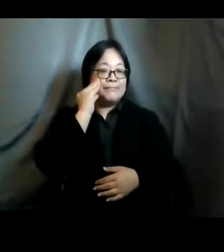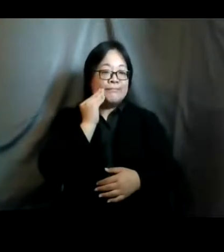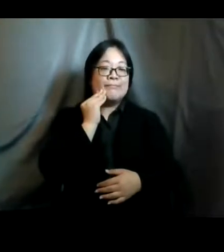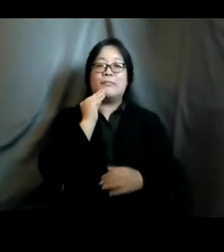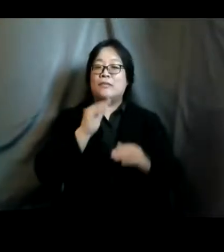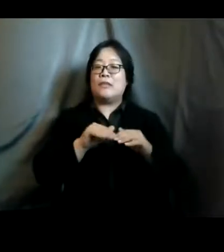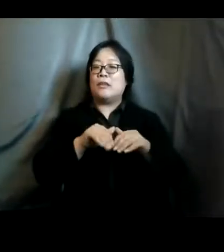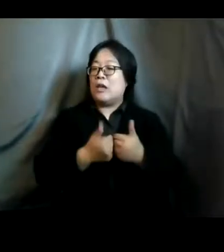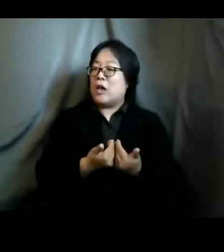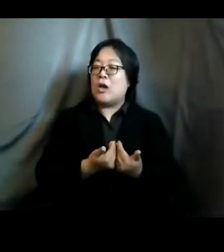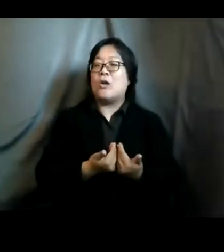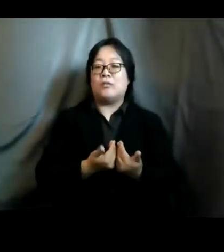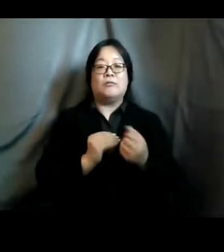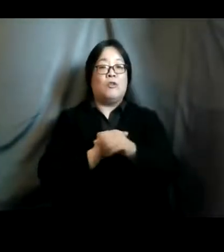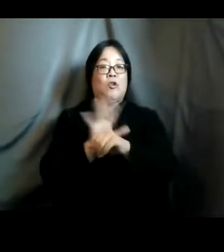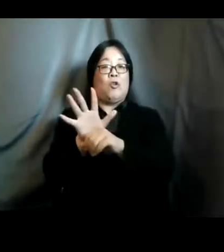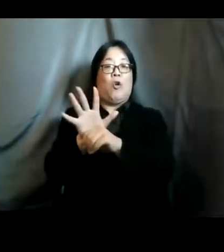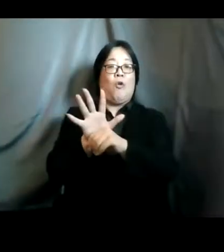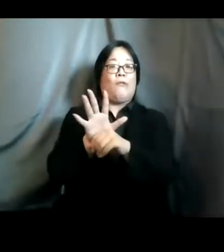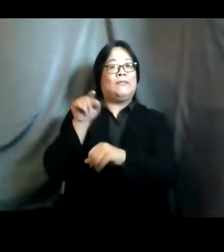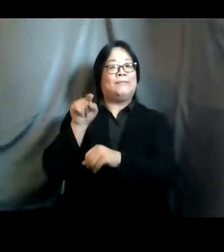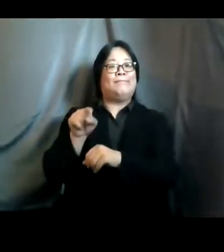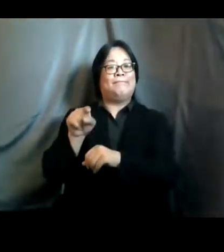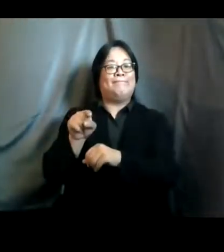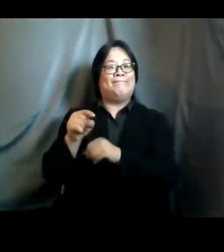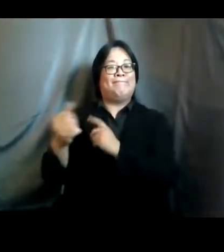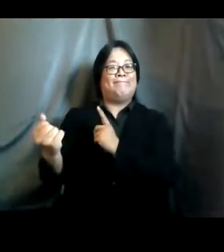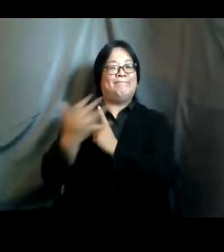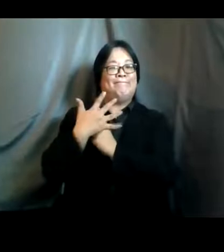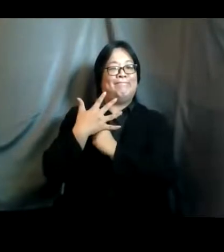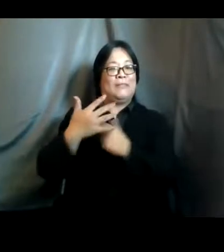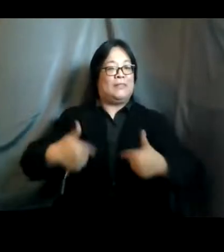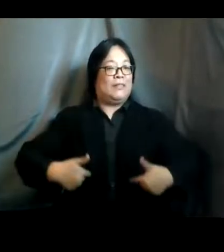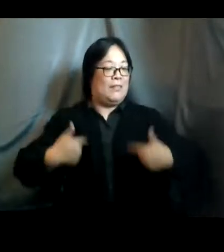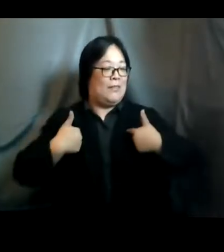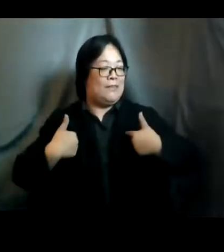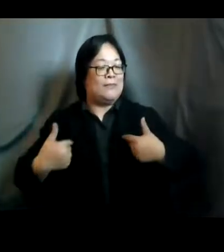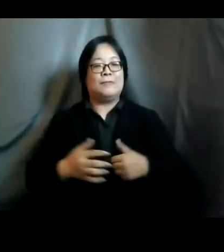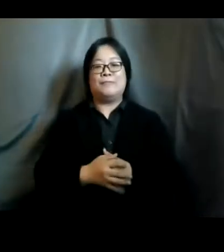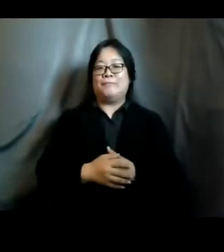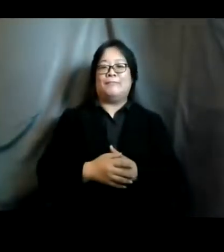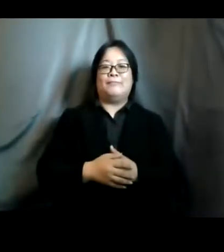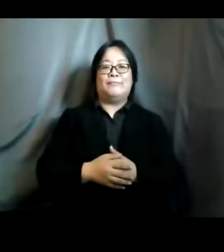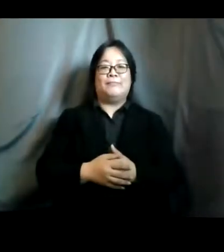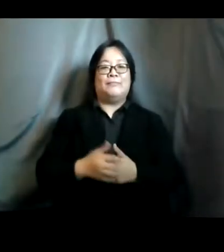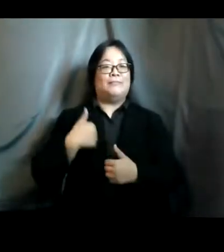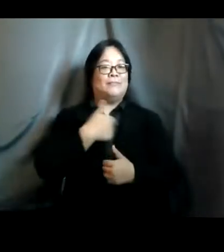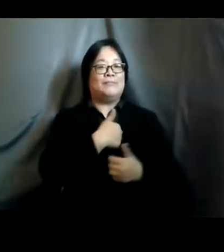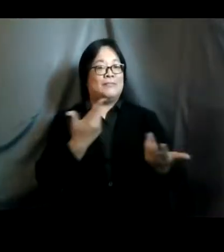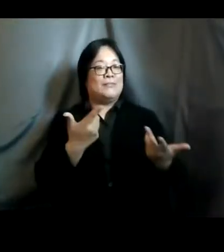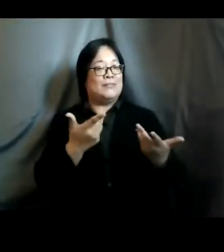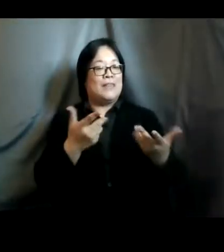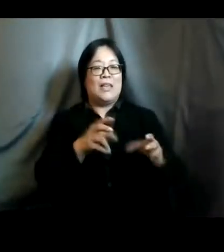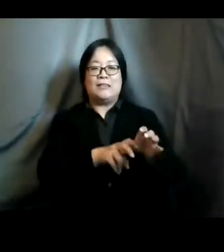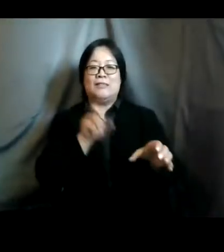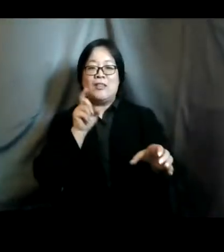um covered the corporate 19 pandemic has impacted our lives our ability to leave home our work and to uh to go